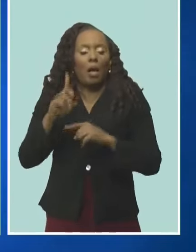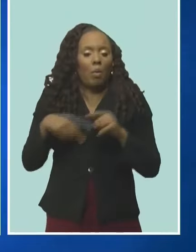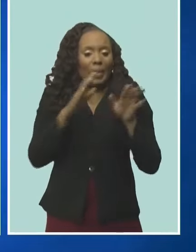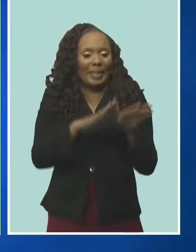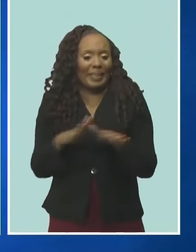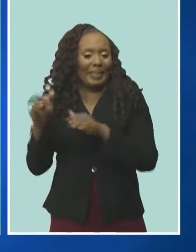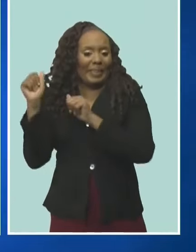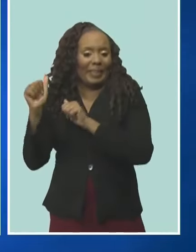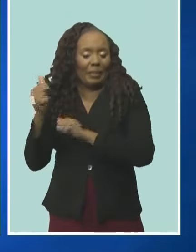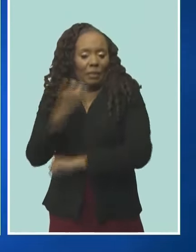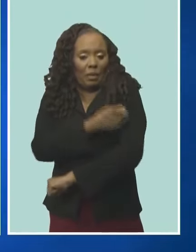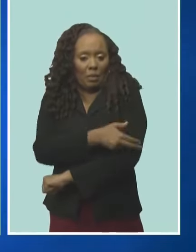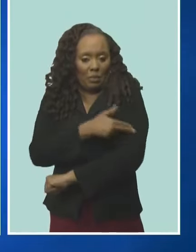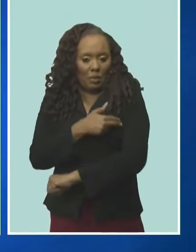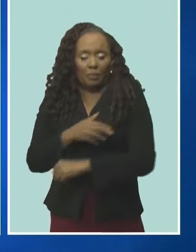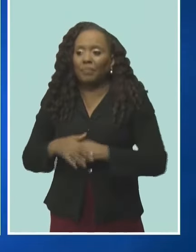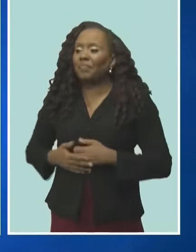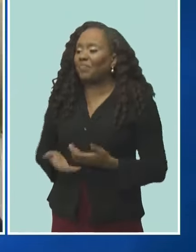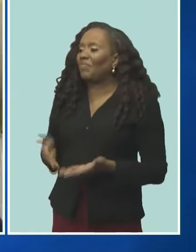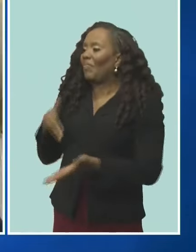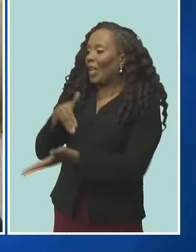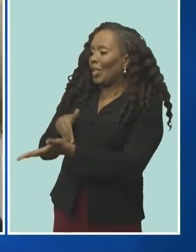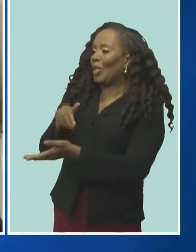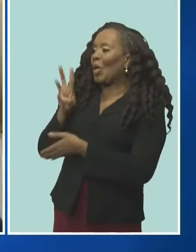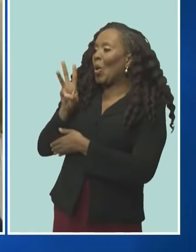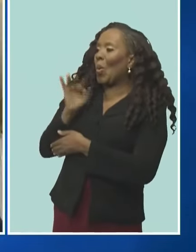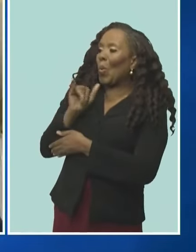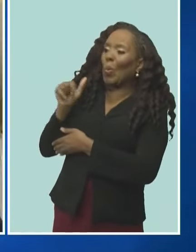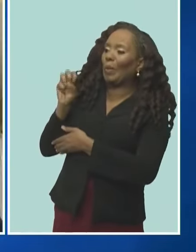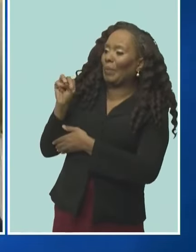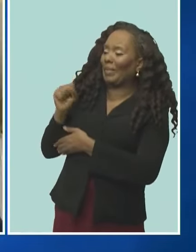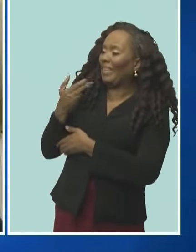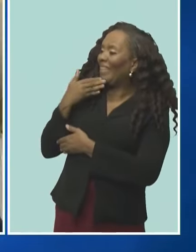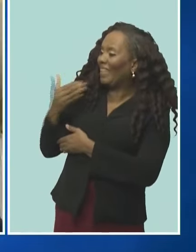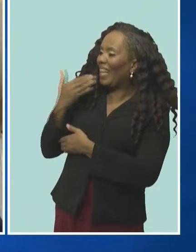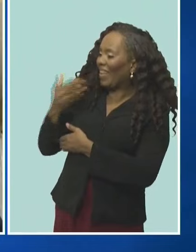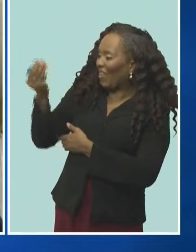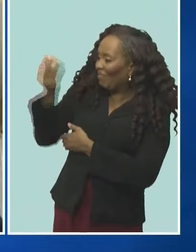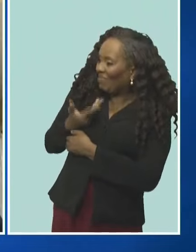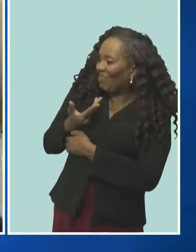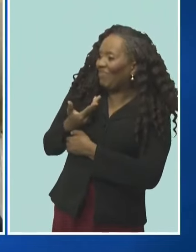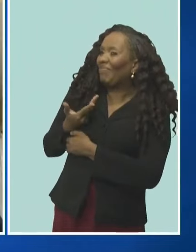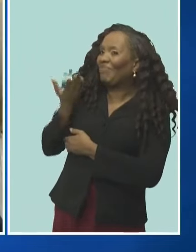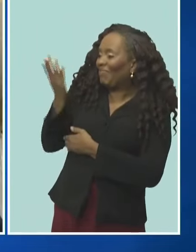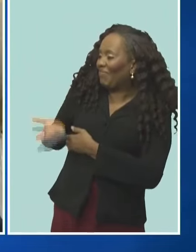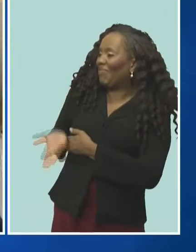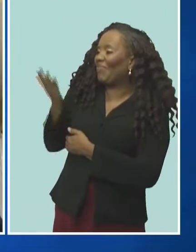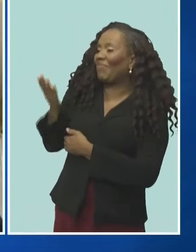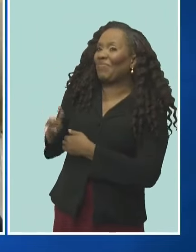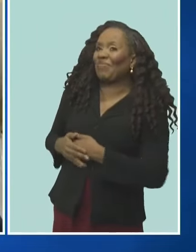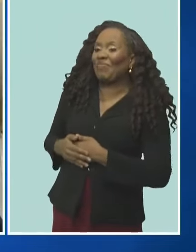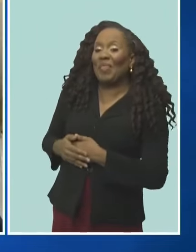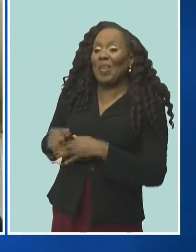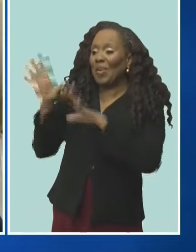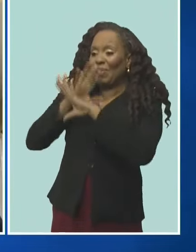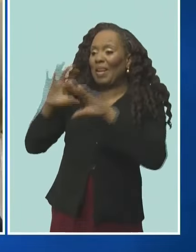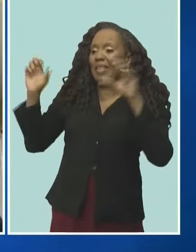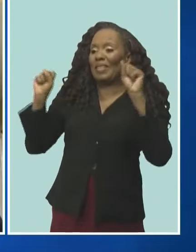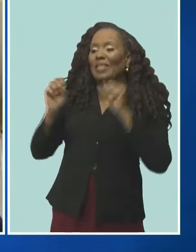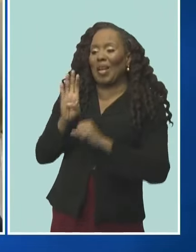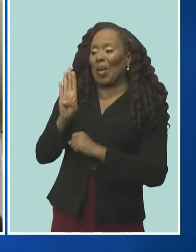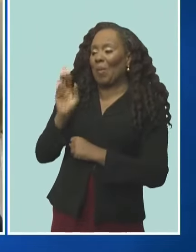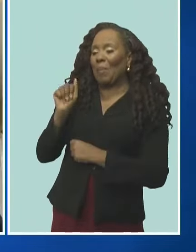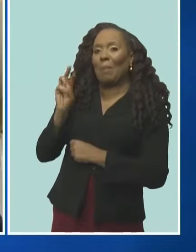on the front burner. Dr. want to thank you so much for joining us with your update this evening. Dr. Williams is the president of BAMP. Thank you.